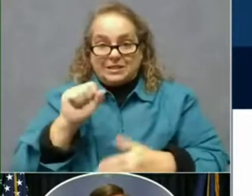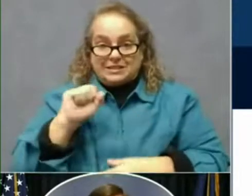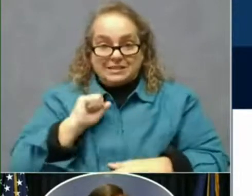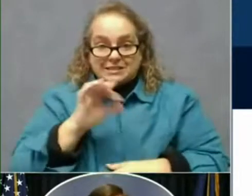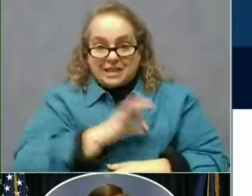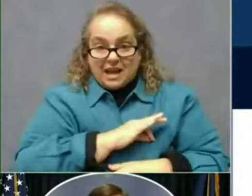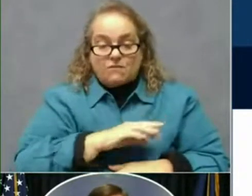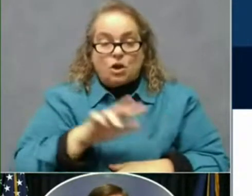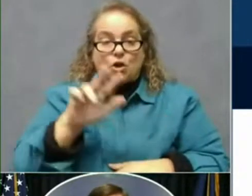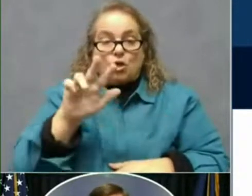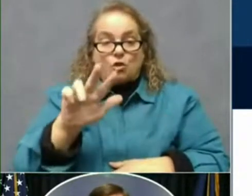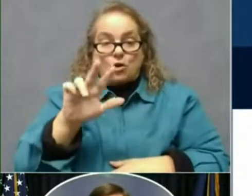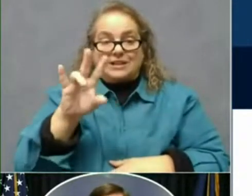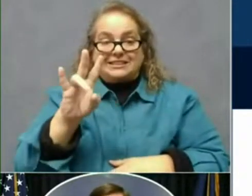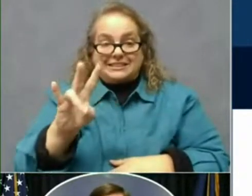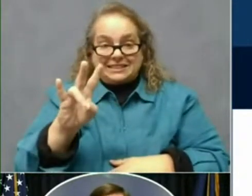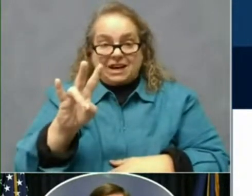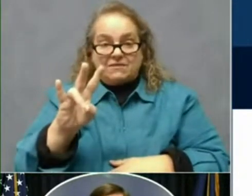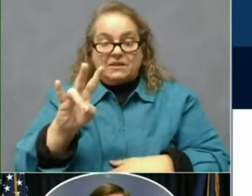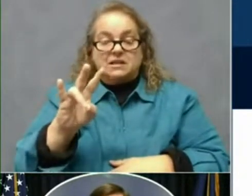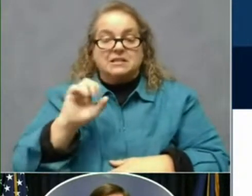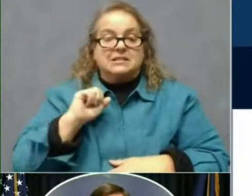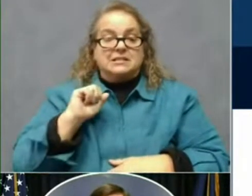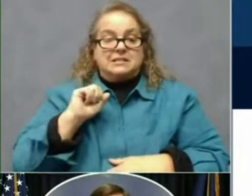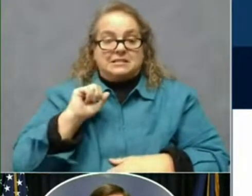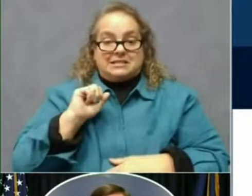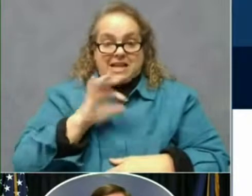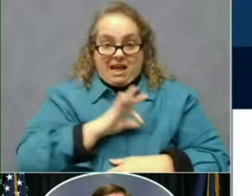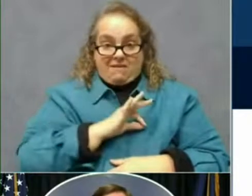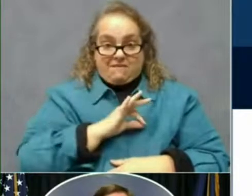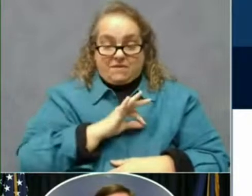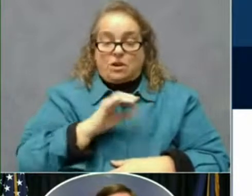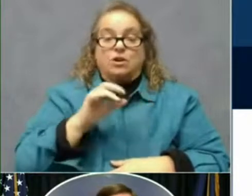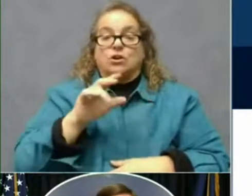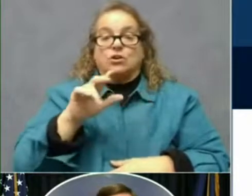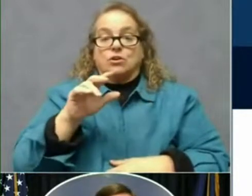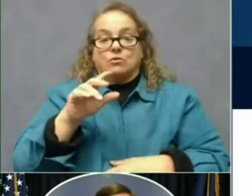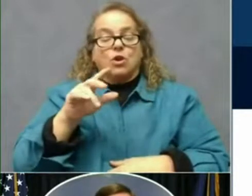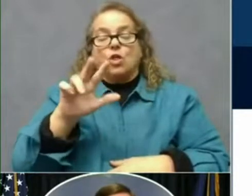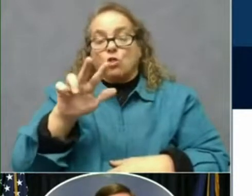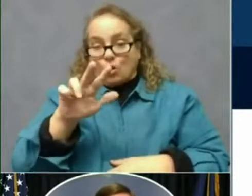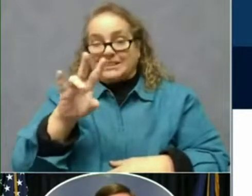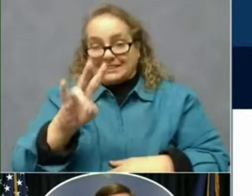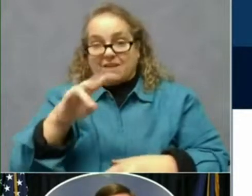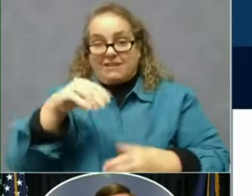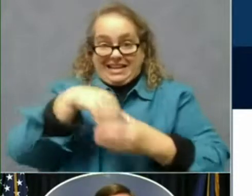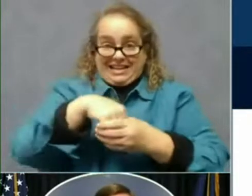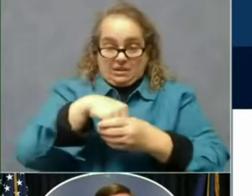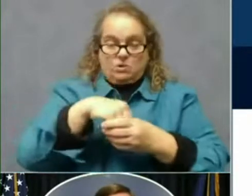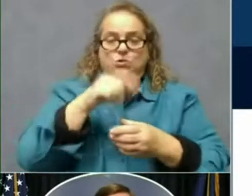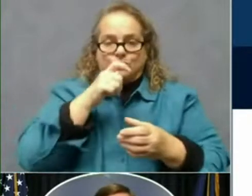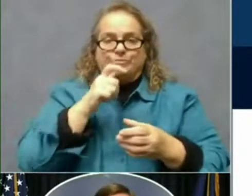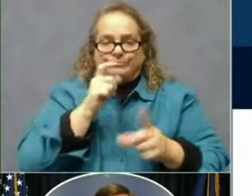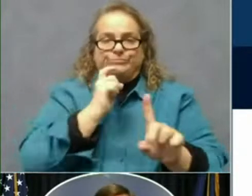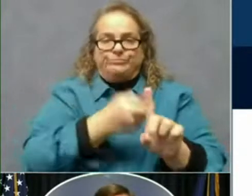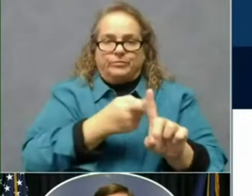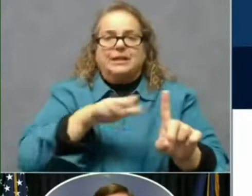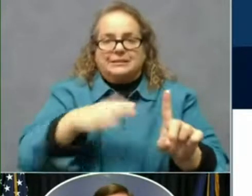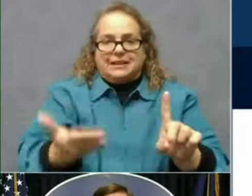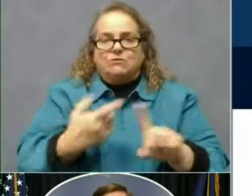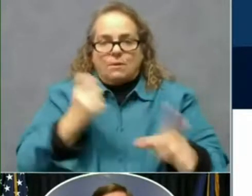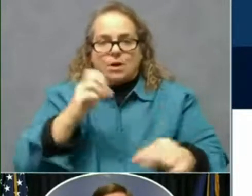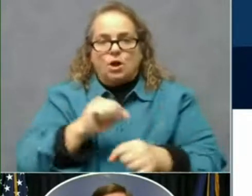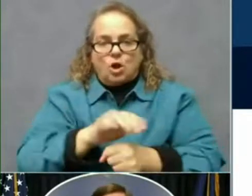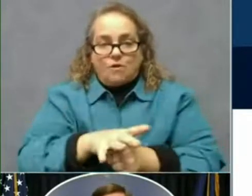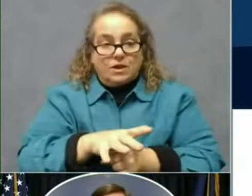additional deaths attributable to long-term care. Folks, the only way that we can stop this now is to stop